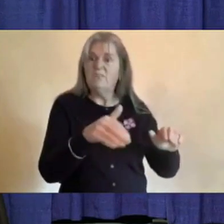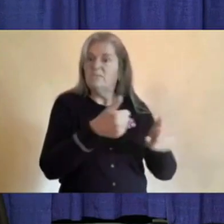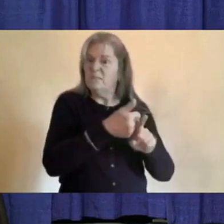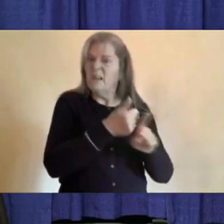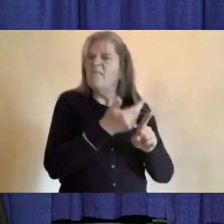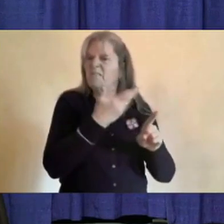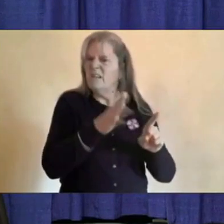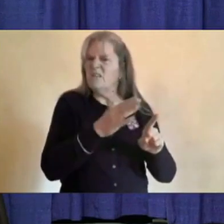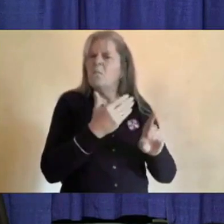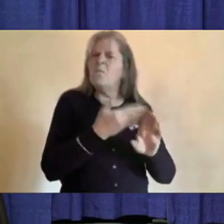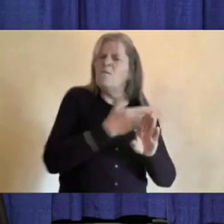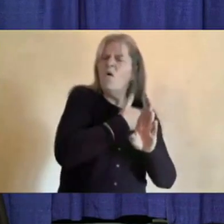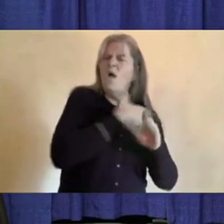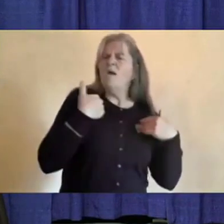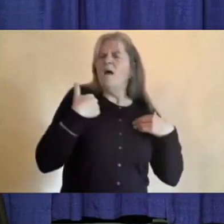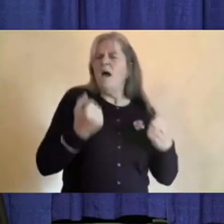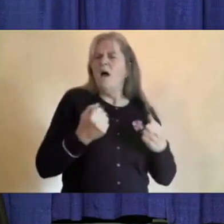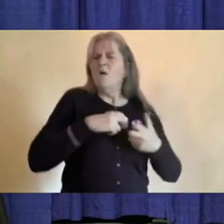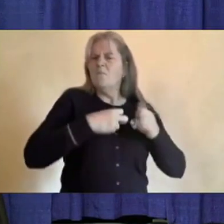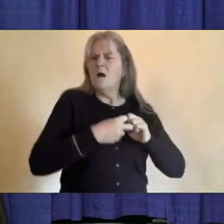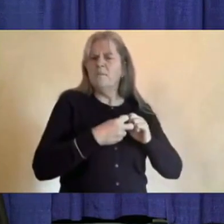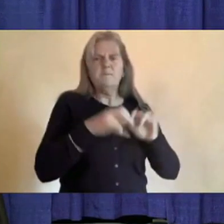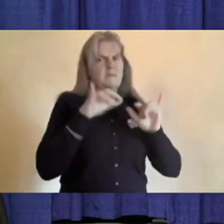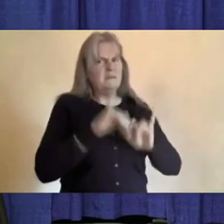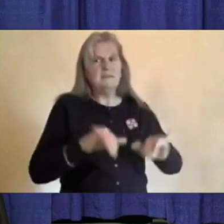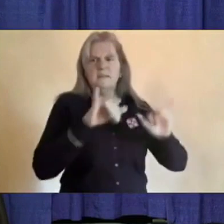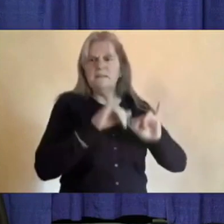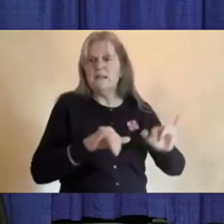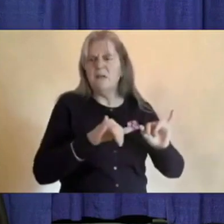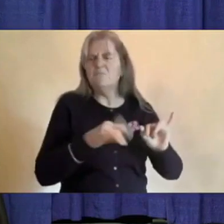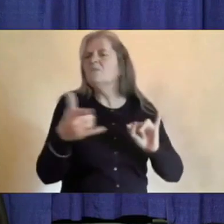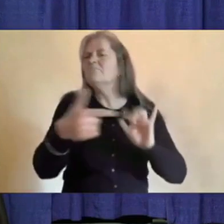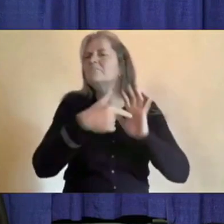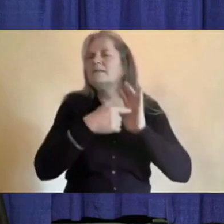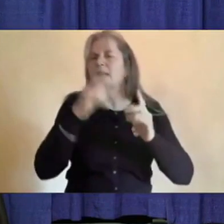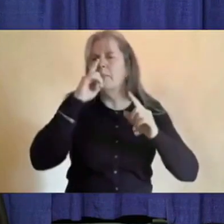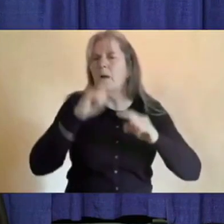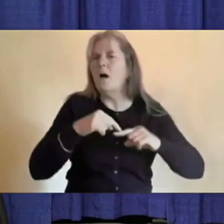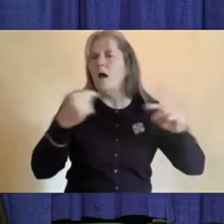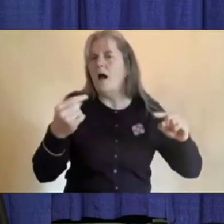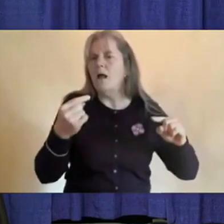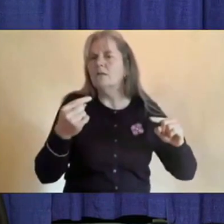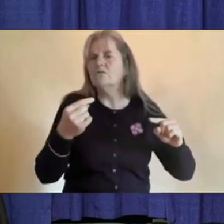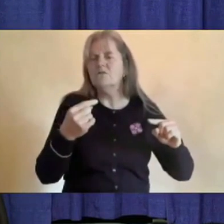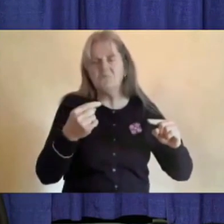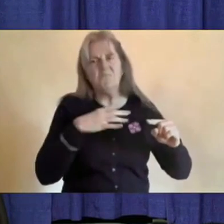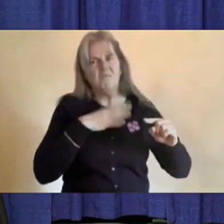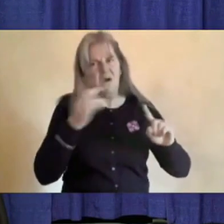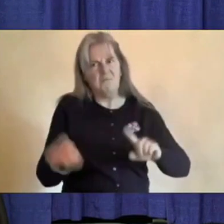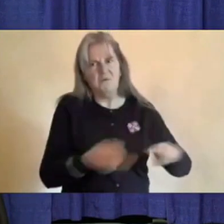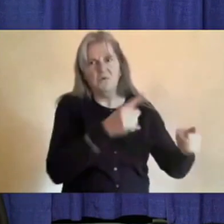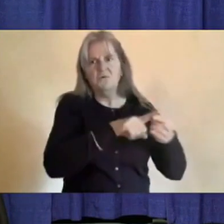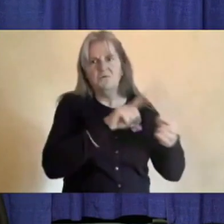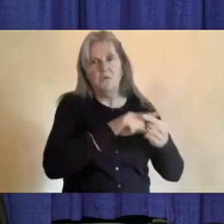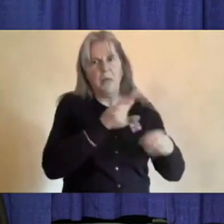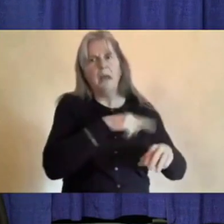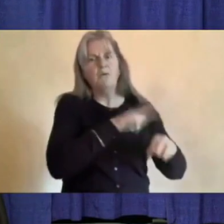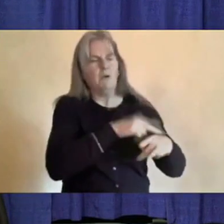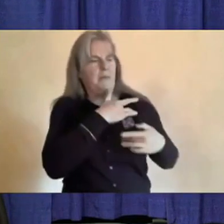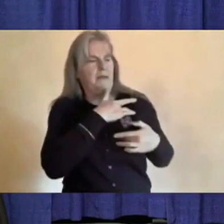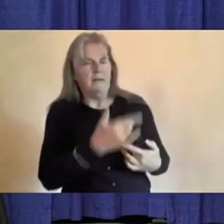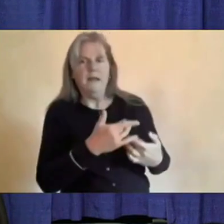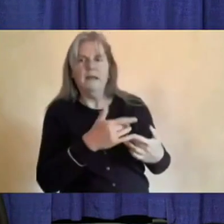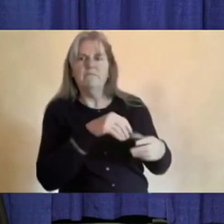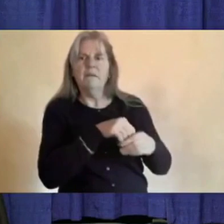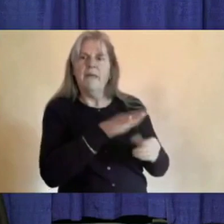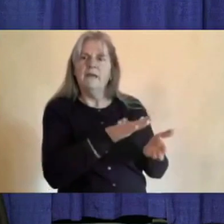are not new or unusual symptoms. So allergies are a common and good example of this. Now,